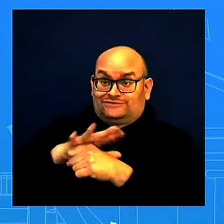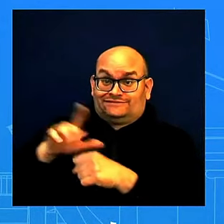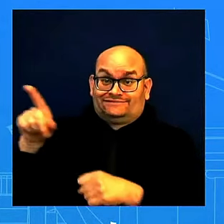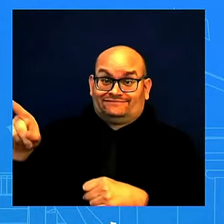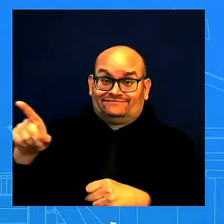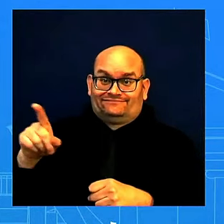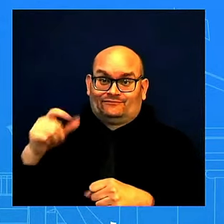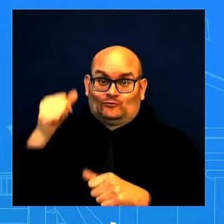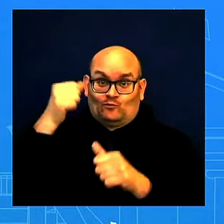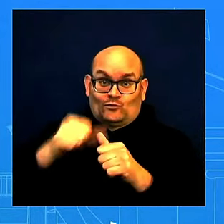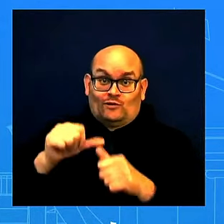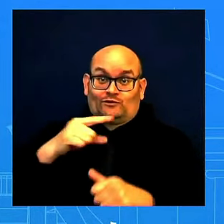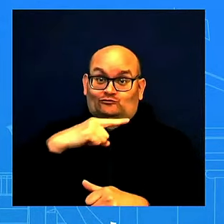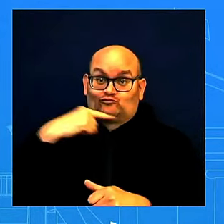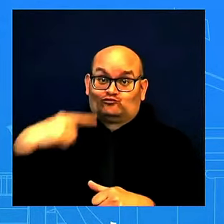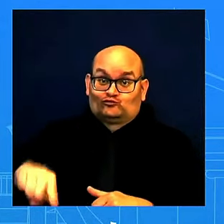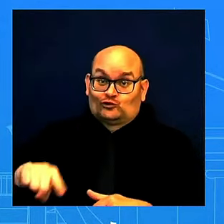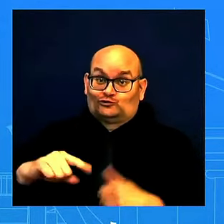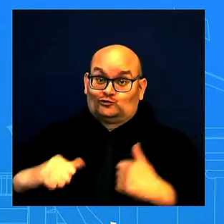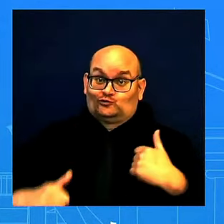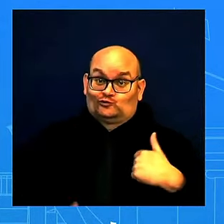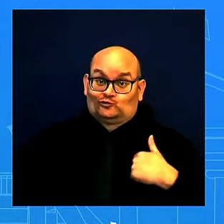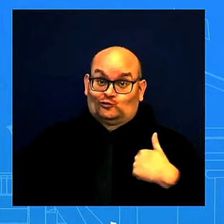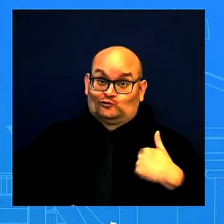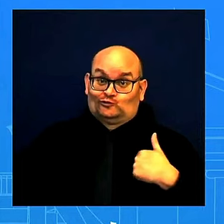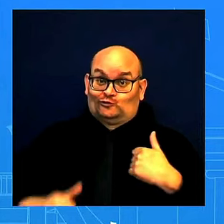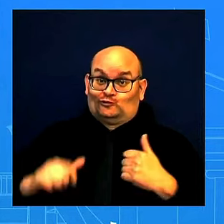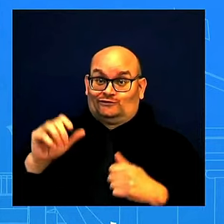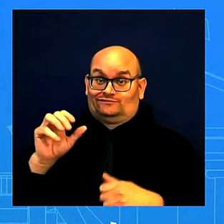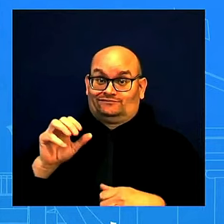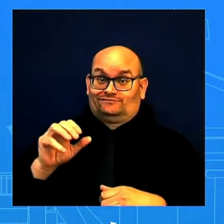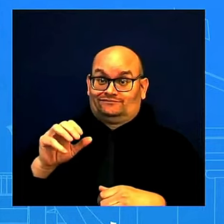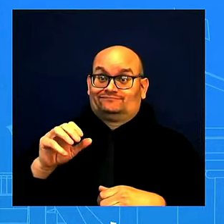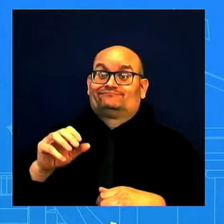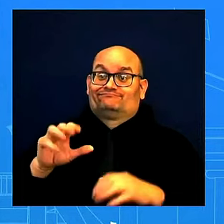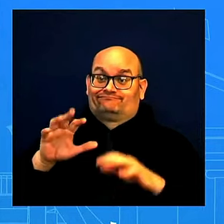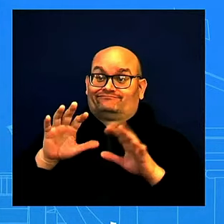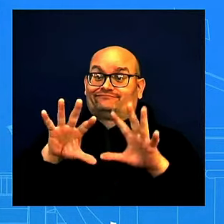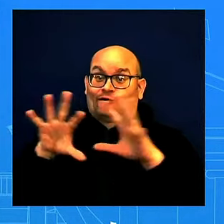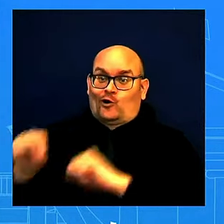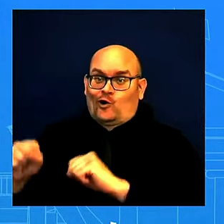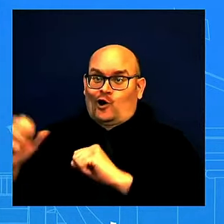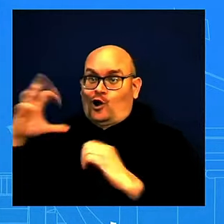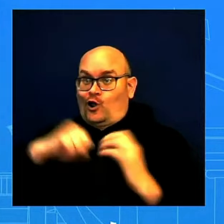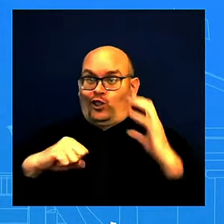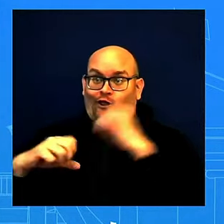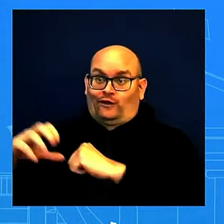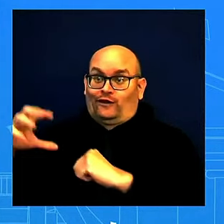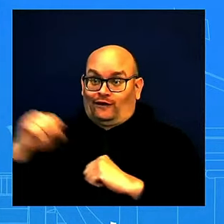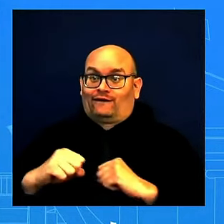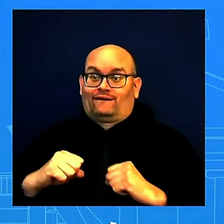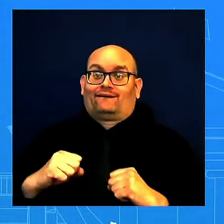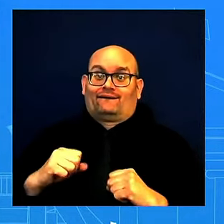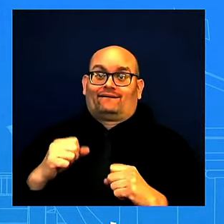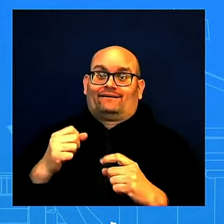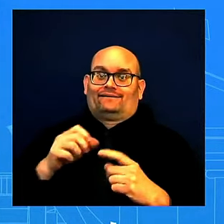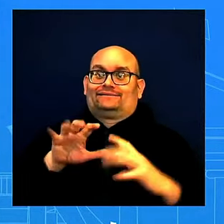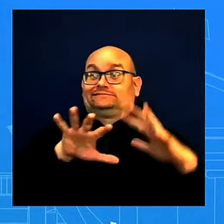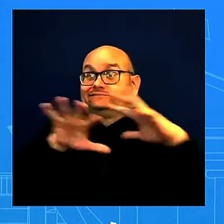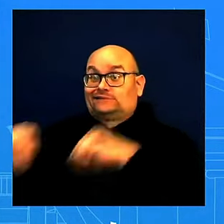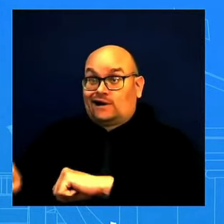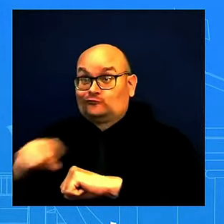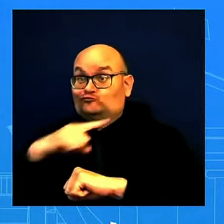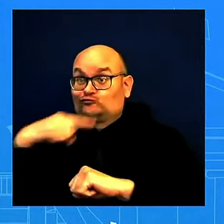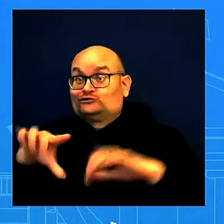They are in a region of Russia, and they're in that region attacking Ukraine. And so we can't forget that. But